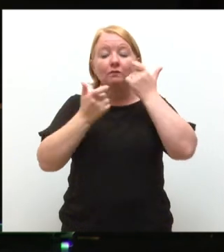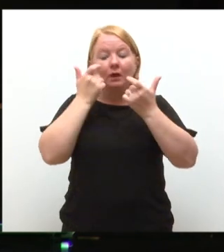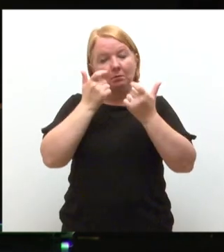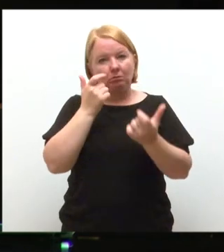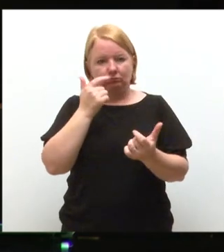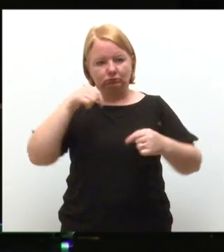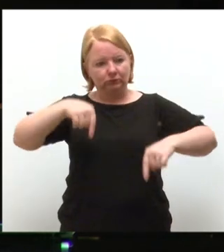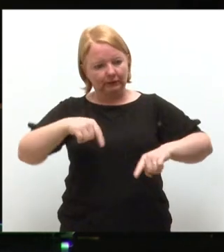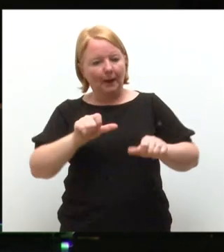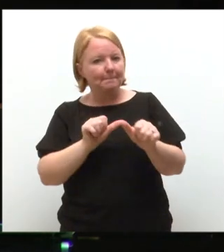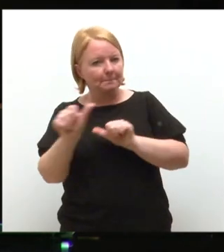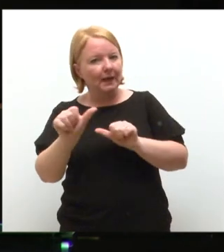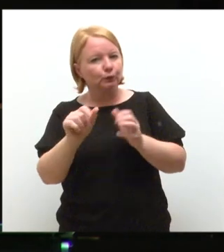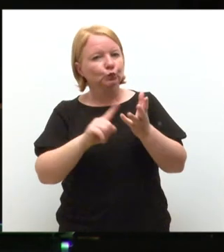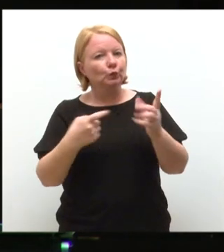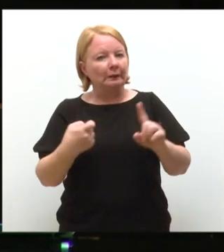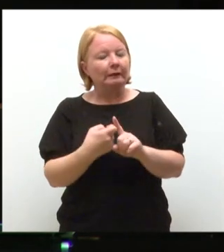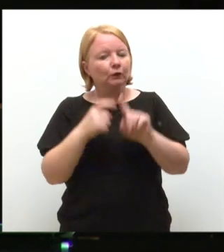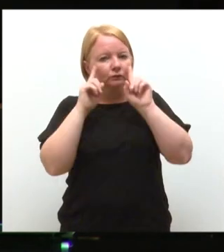very best in the United Kingdom.